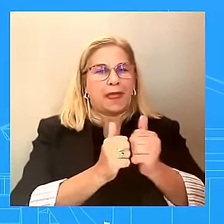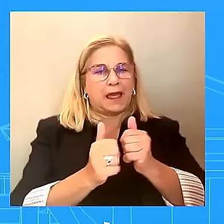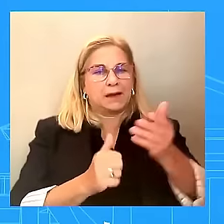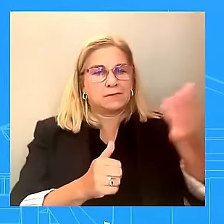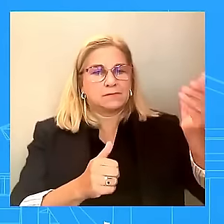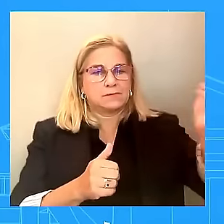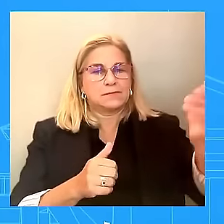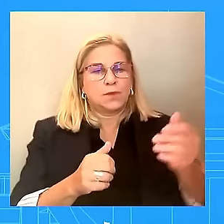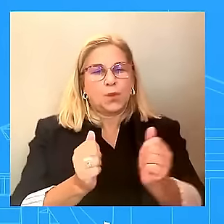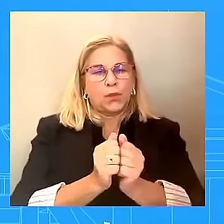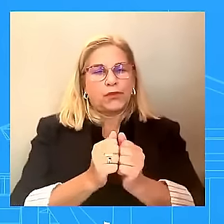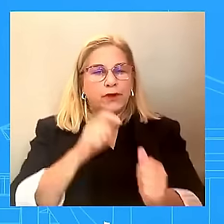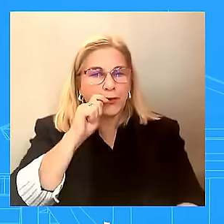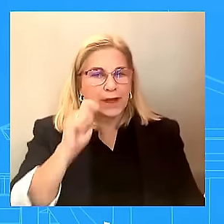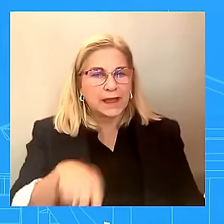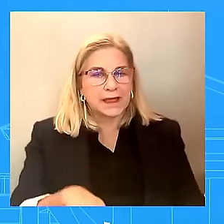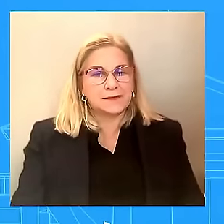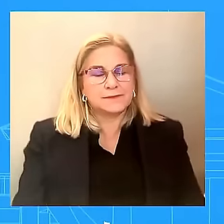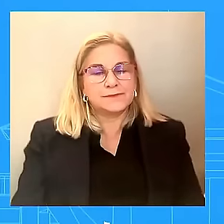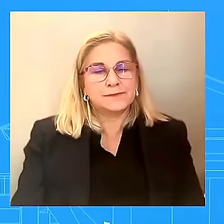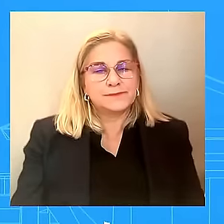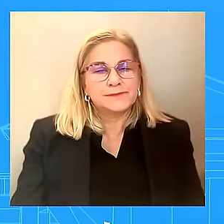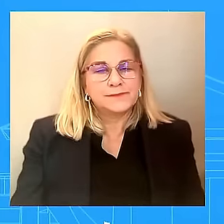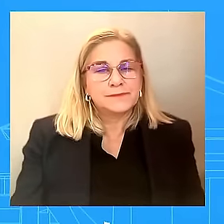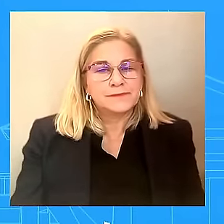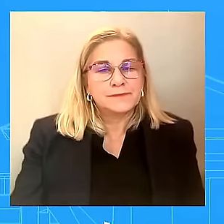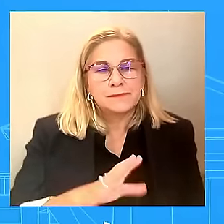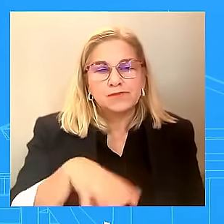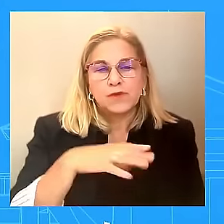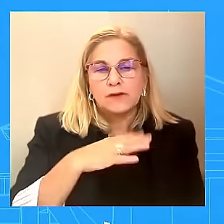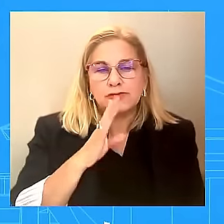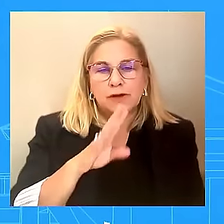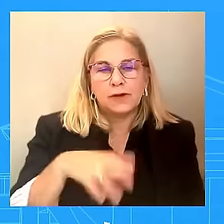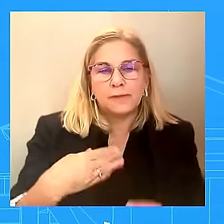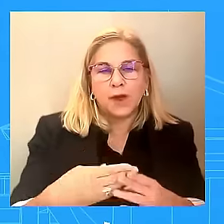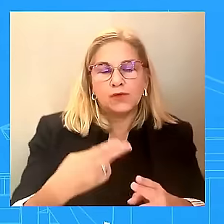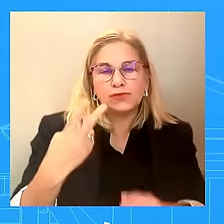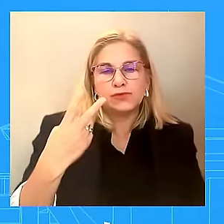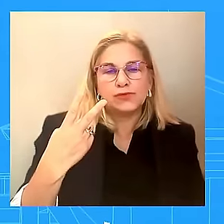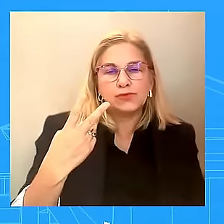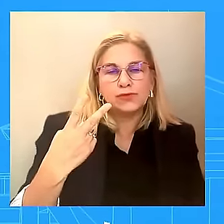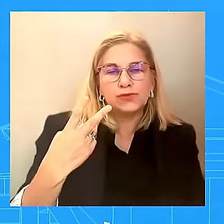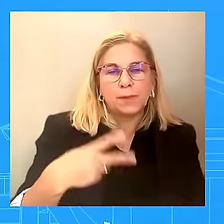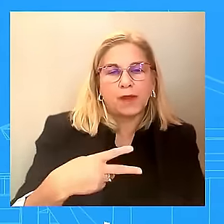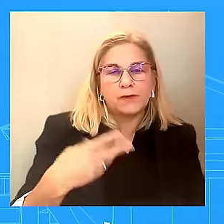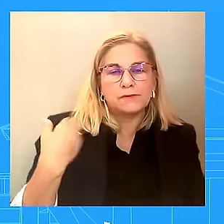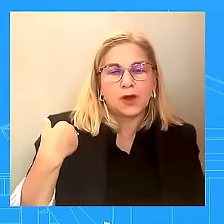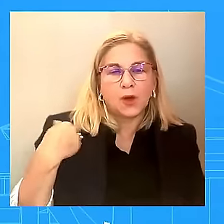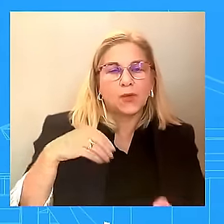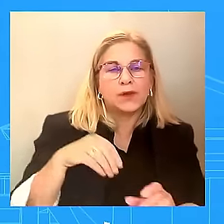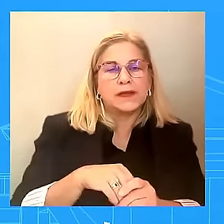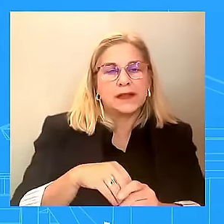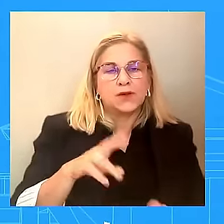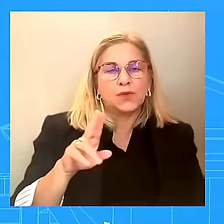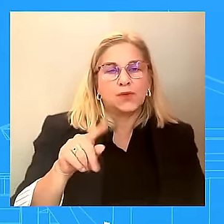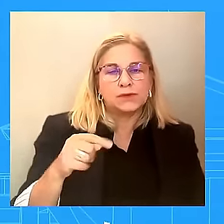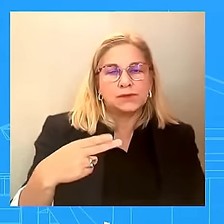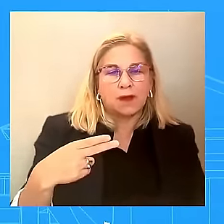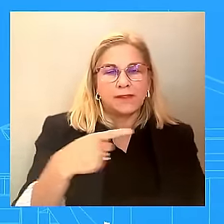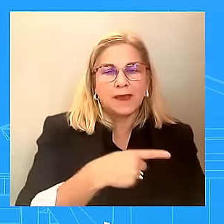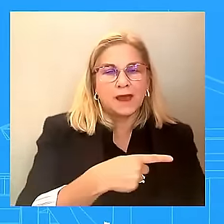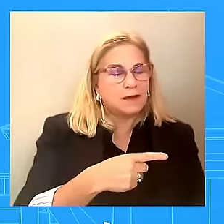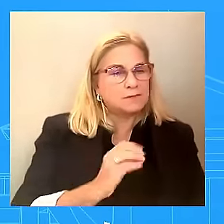and Republican elected officials were there as well. We didn't hear any type of investigation request